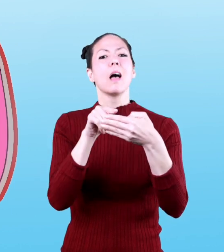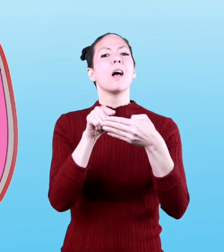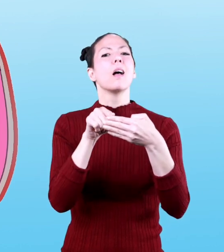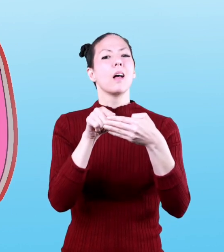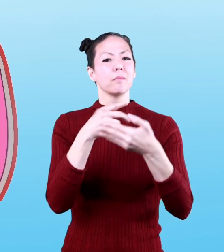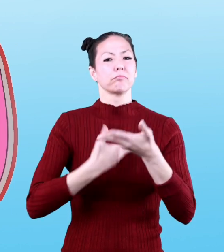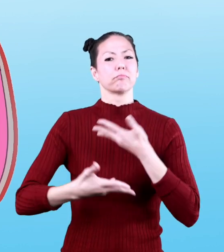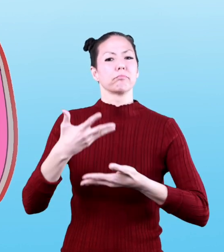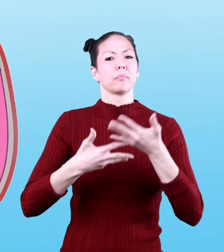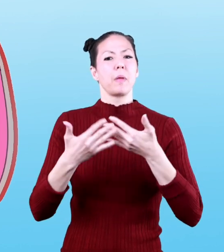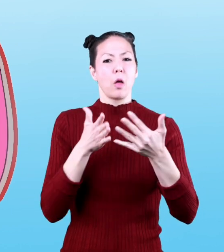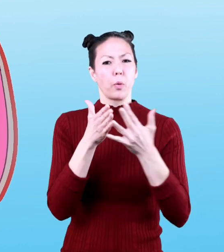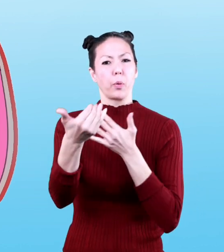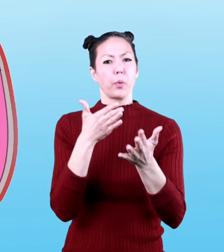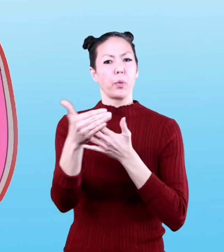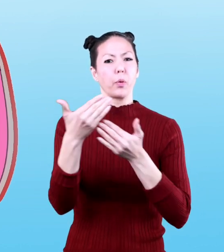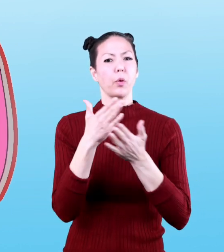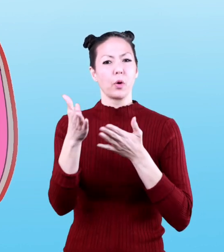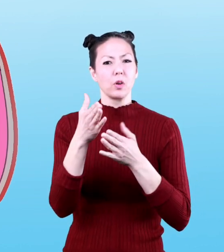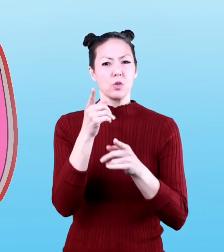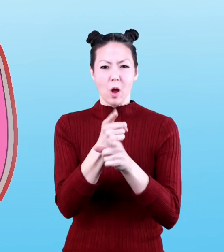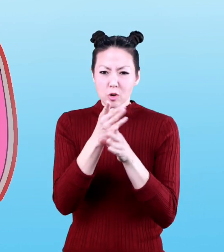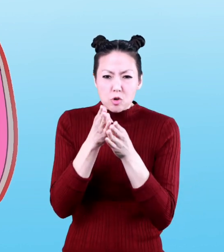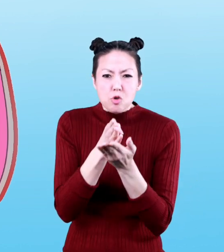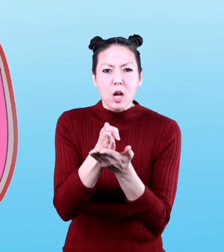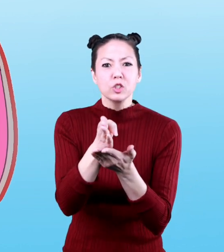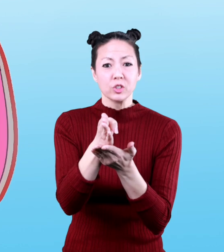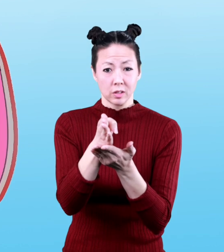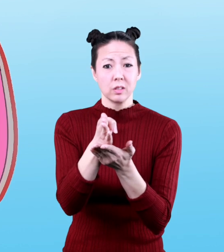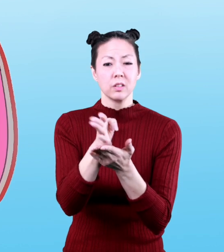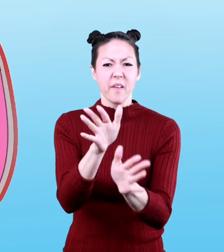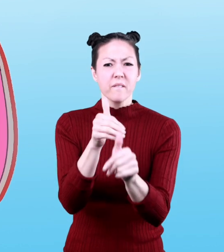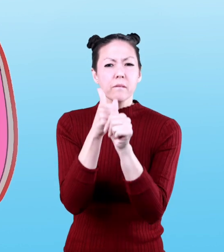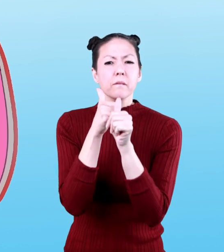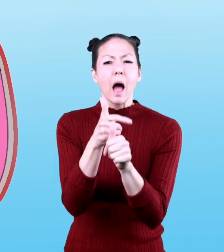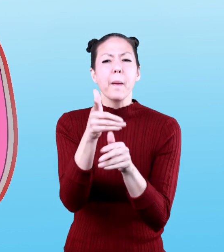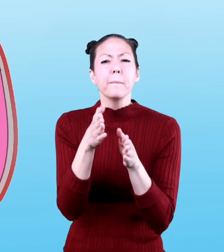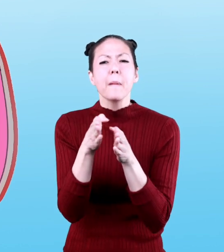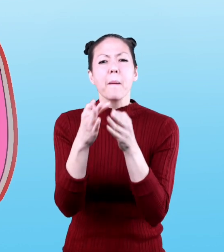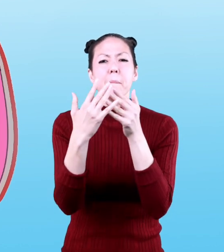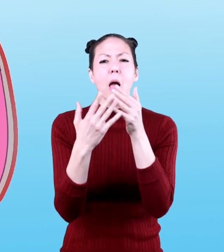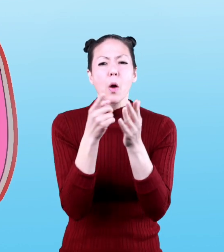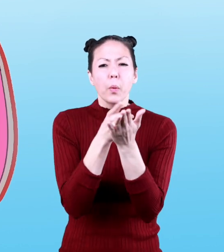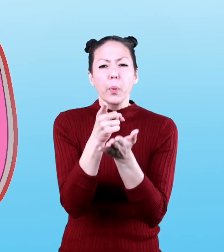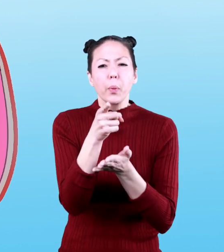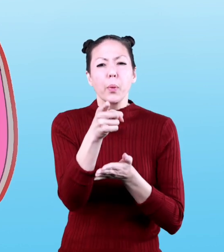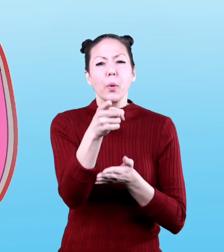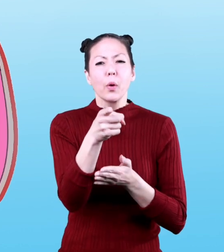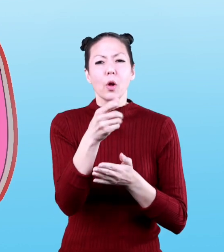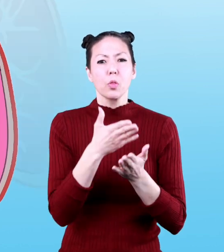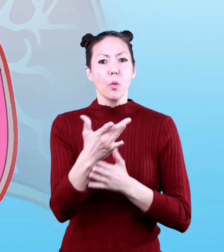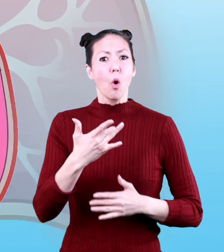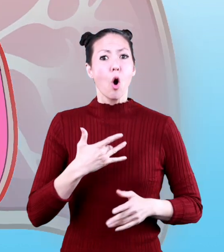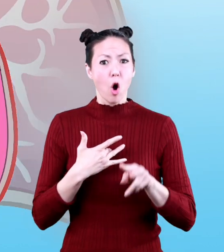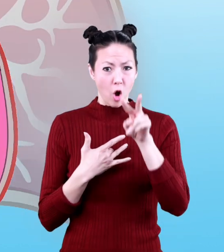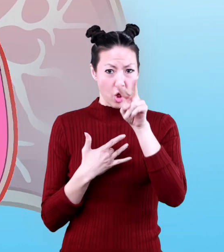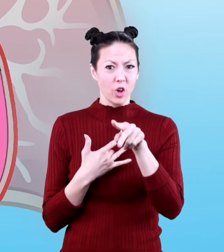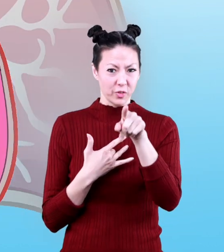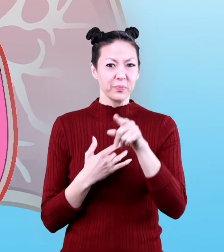make sure the blood flows in the right direction let's follow the path blood takes through the heart